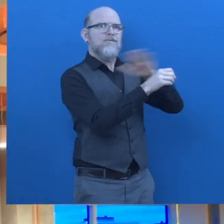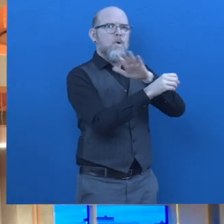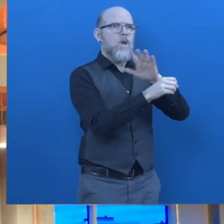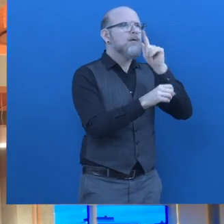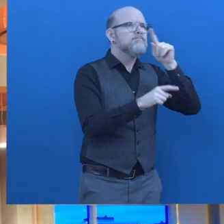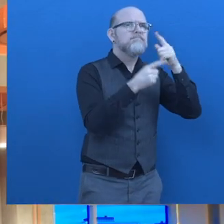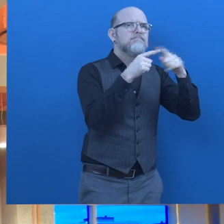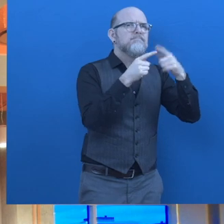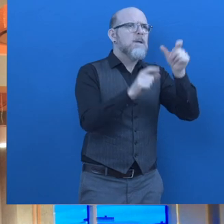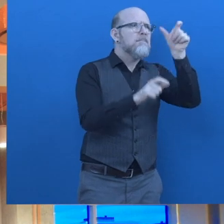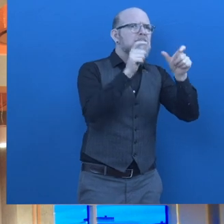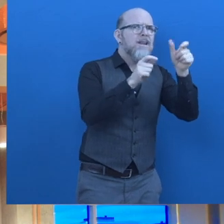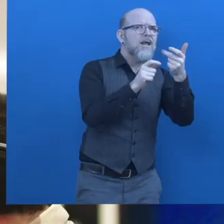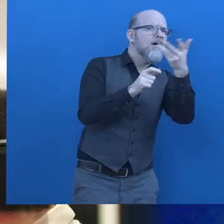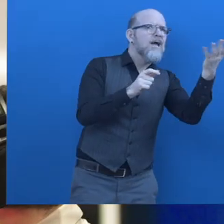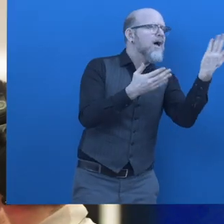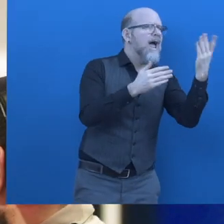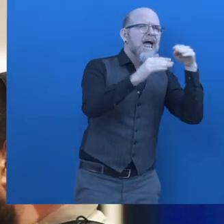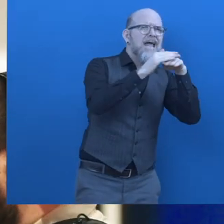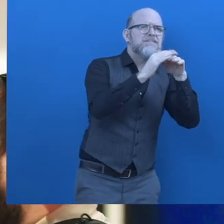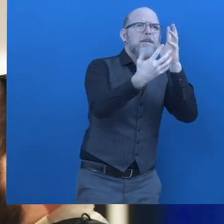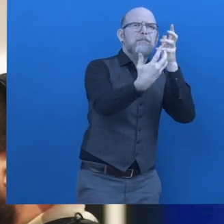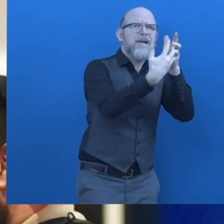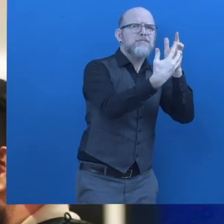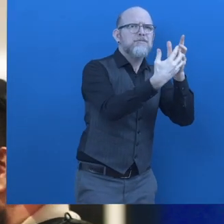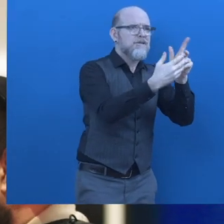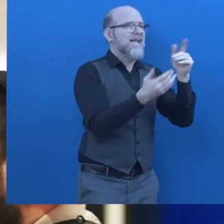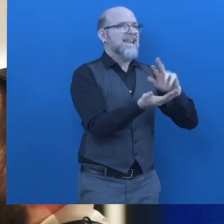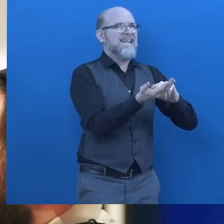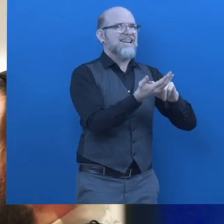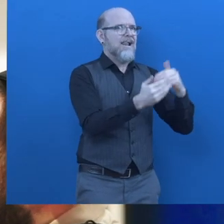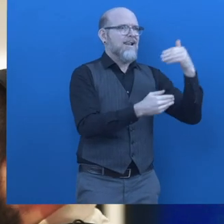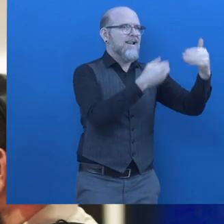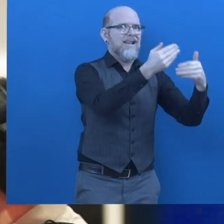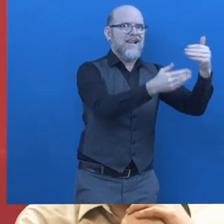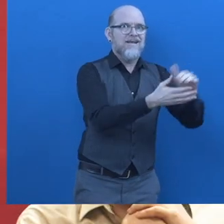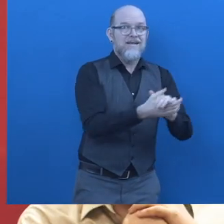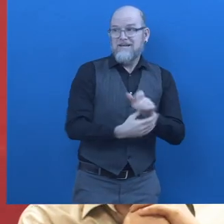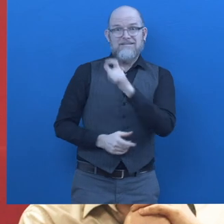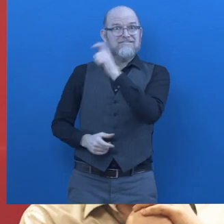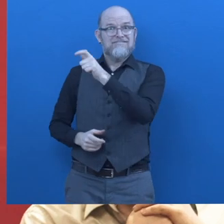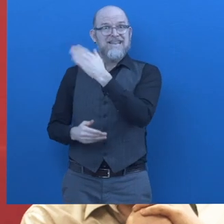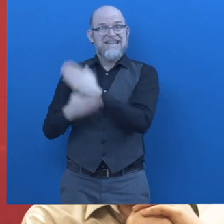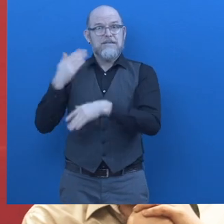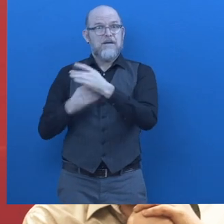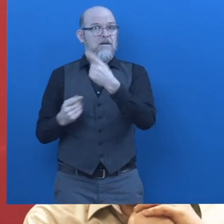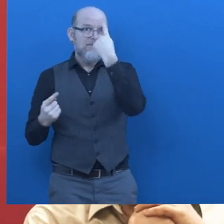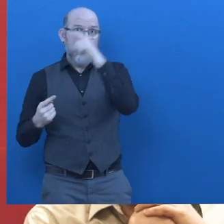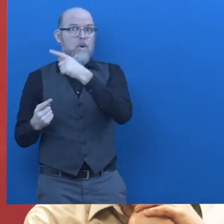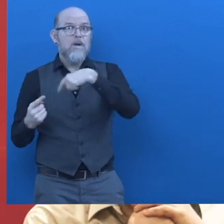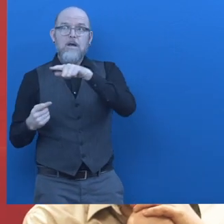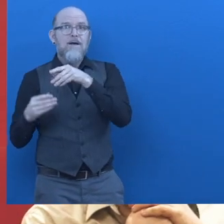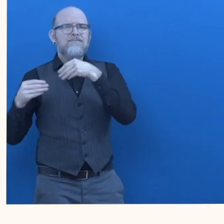people as they build digital products for people with disabilities fable is flexible employment for